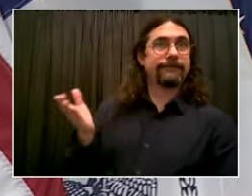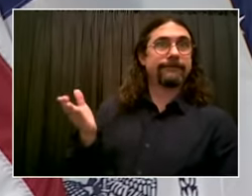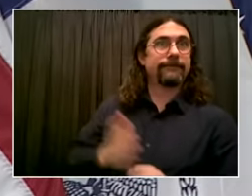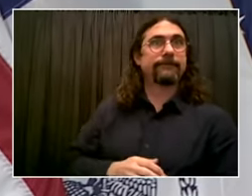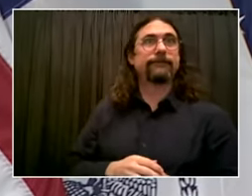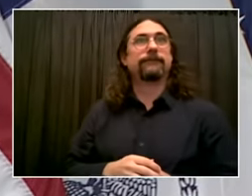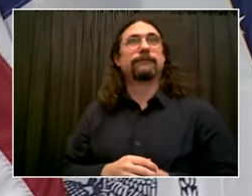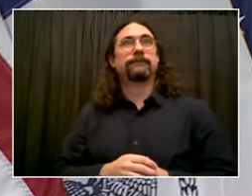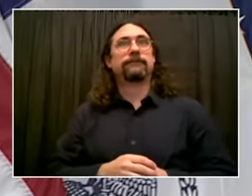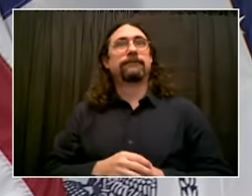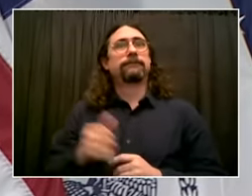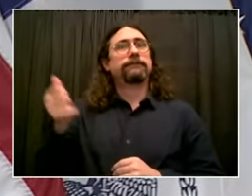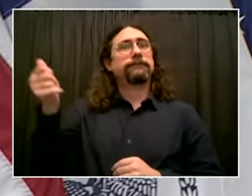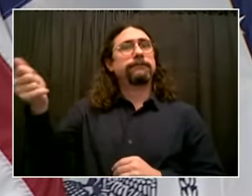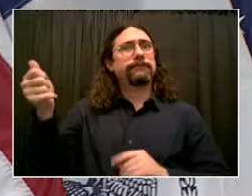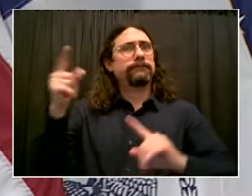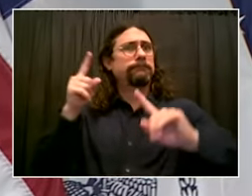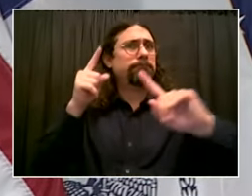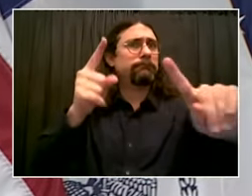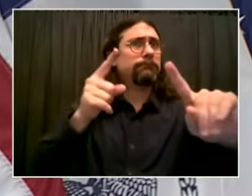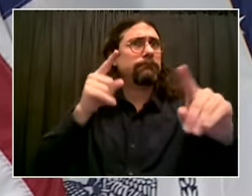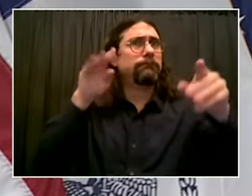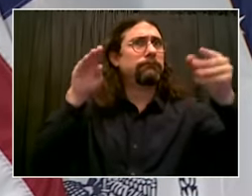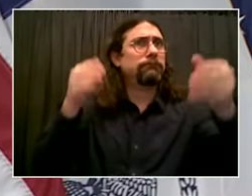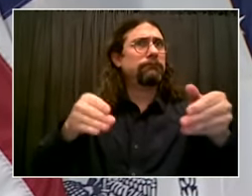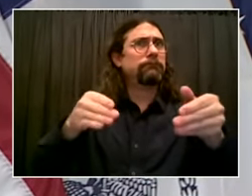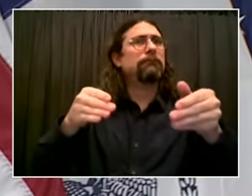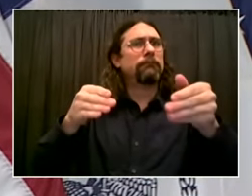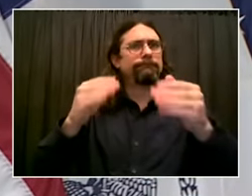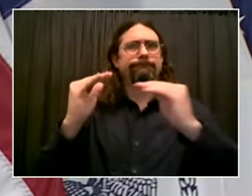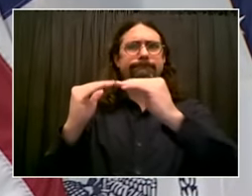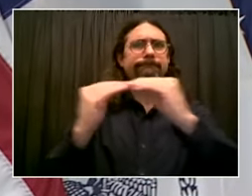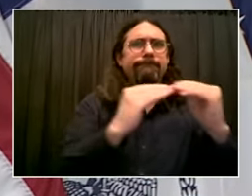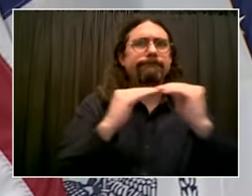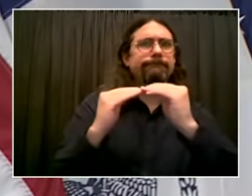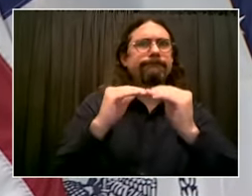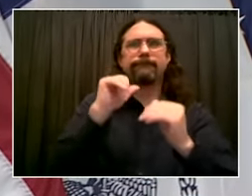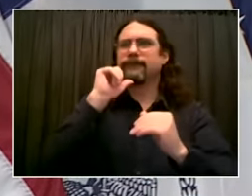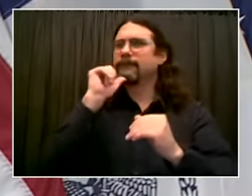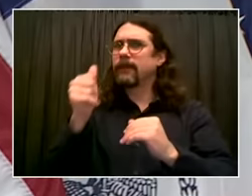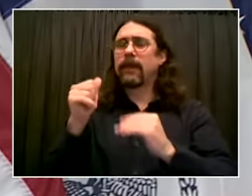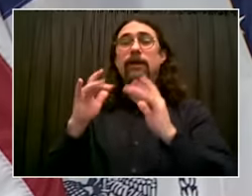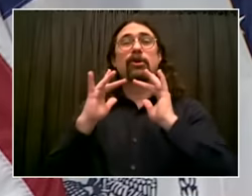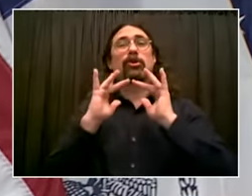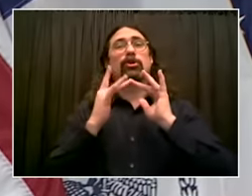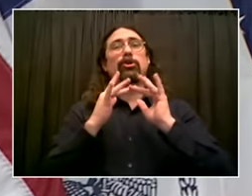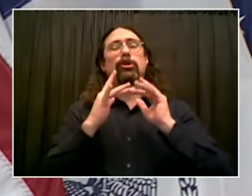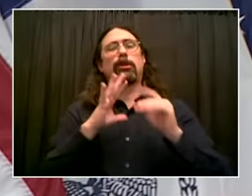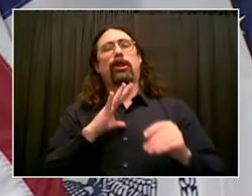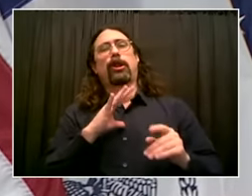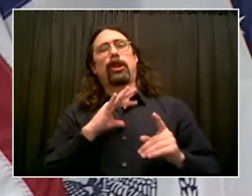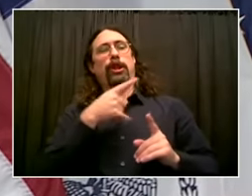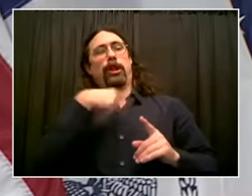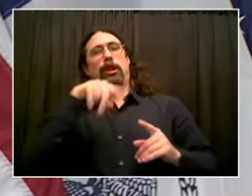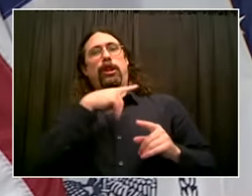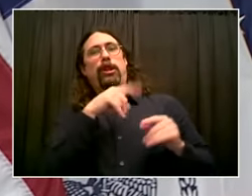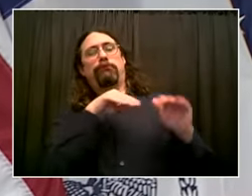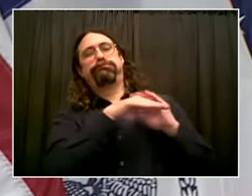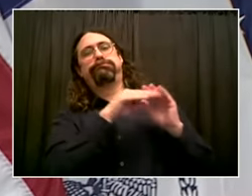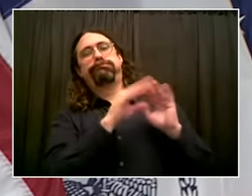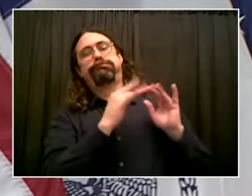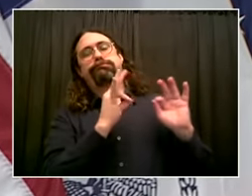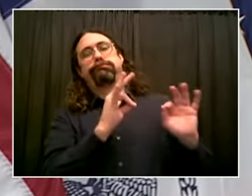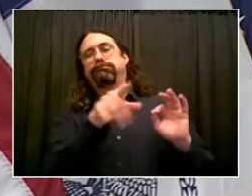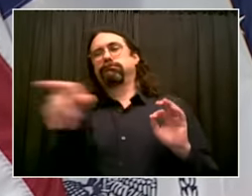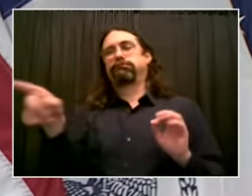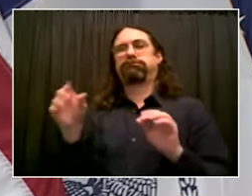digital divide. And he understands representing a community in central Brooklyn, how big a difference it makes, what it means humanly